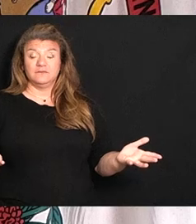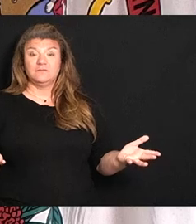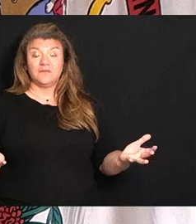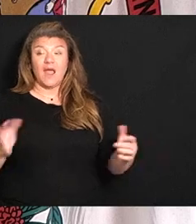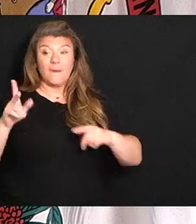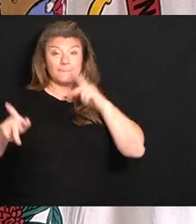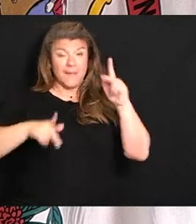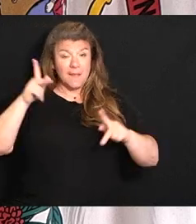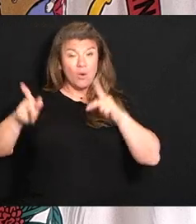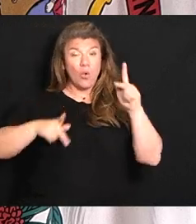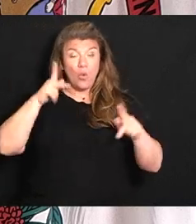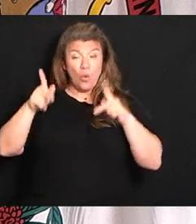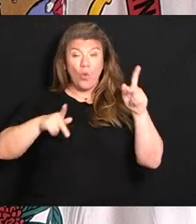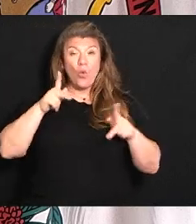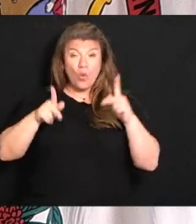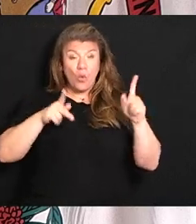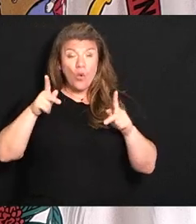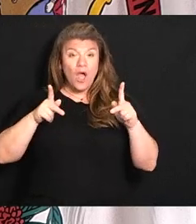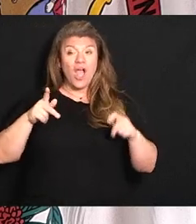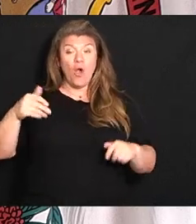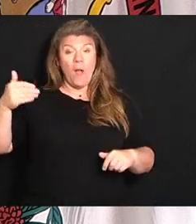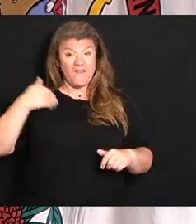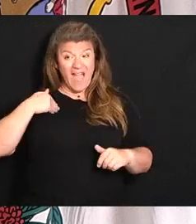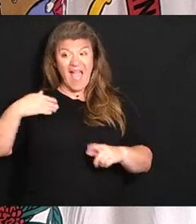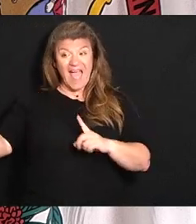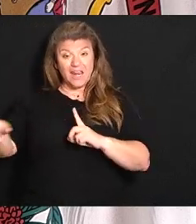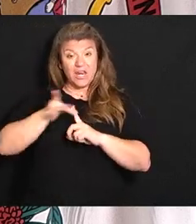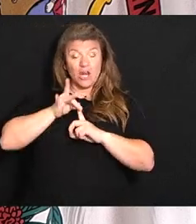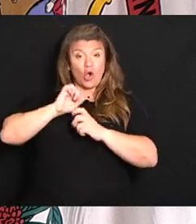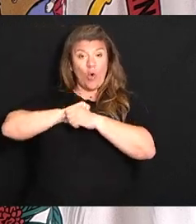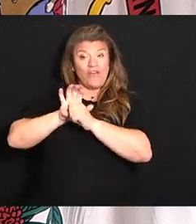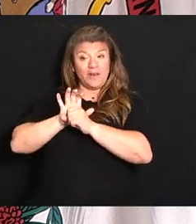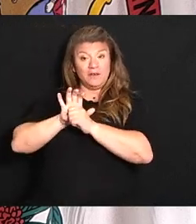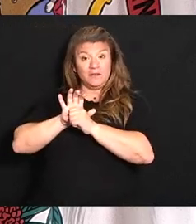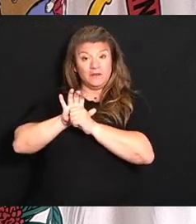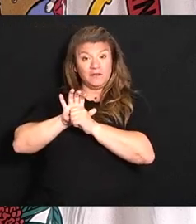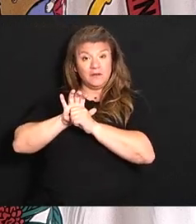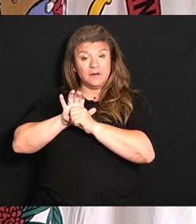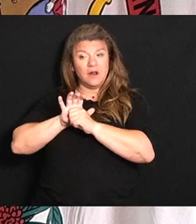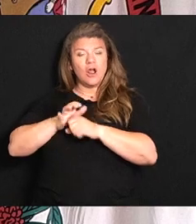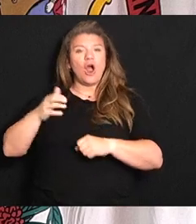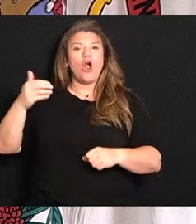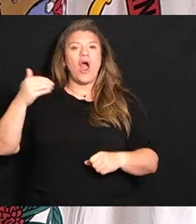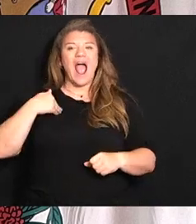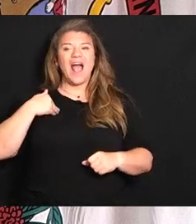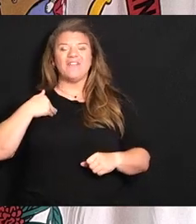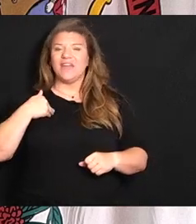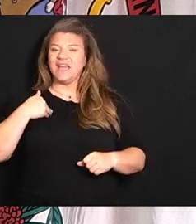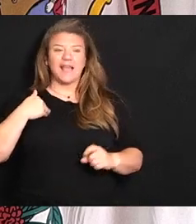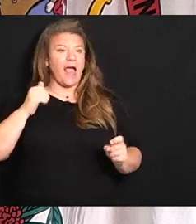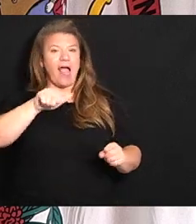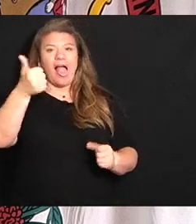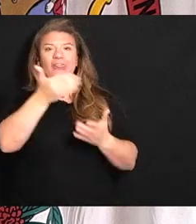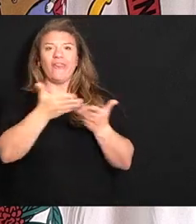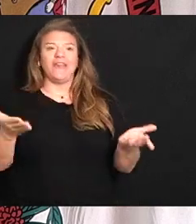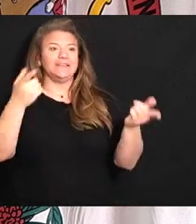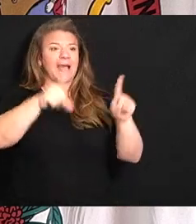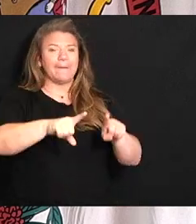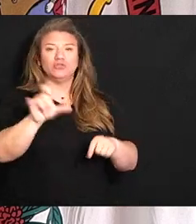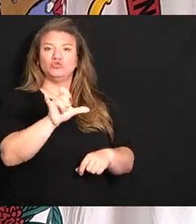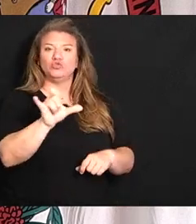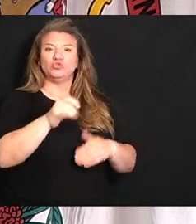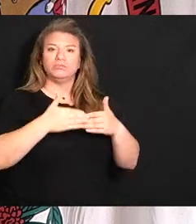people that have had COVID are having a repercussion of a lot of different things